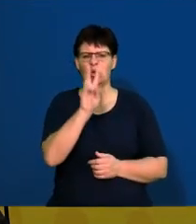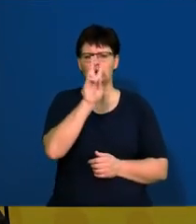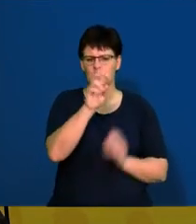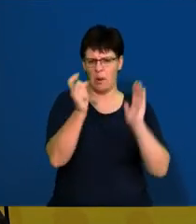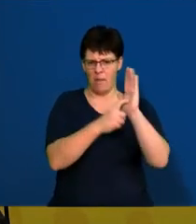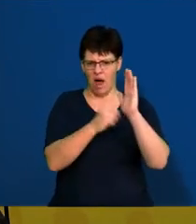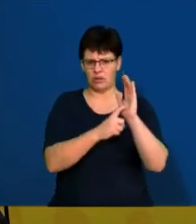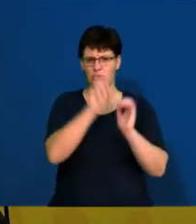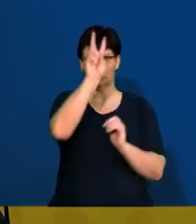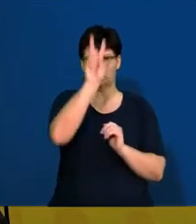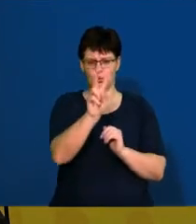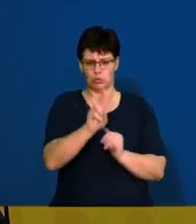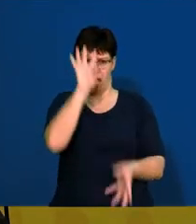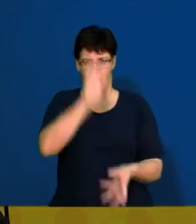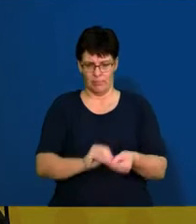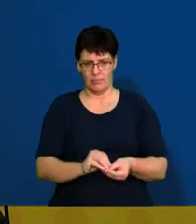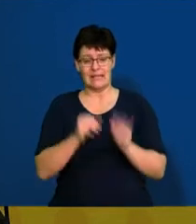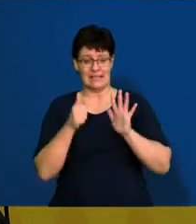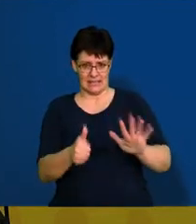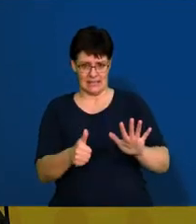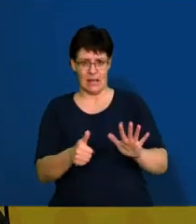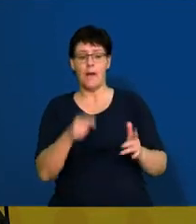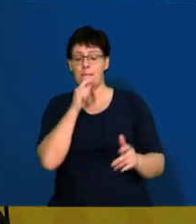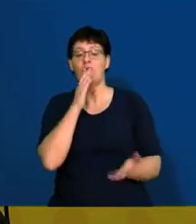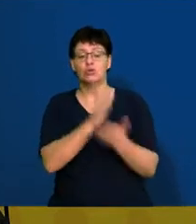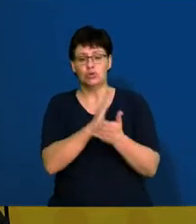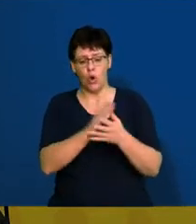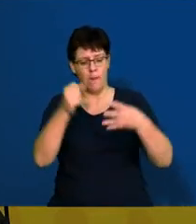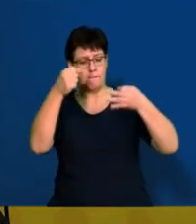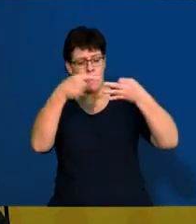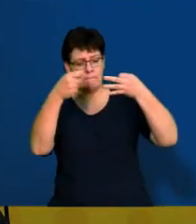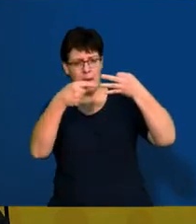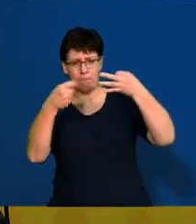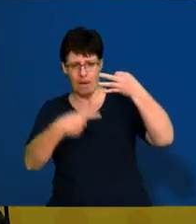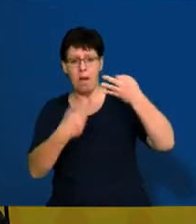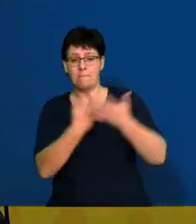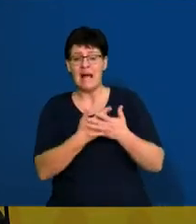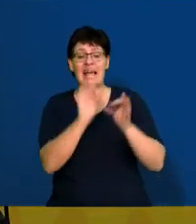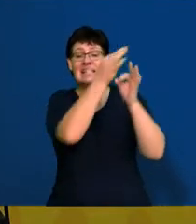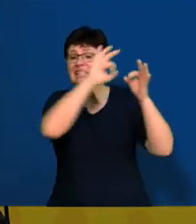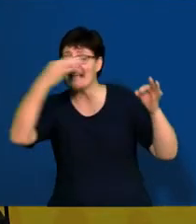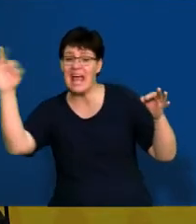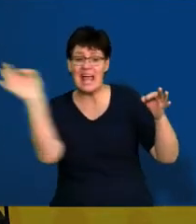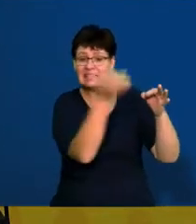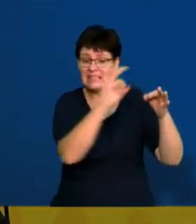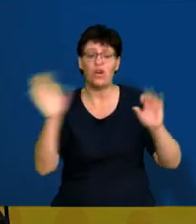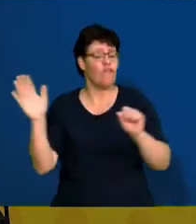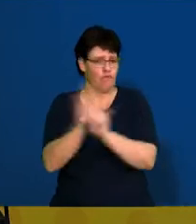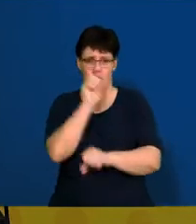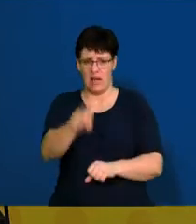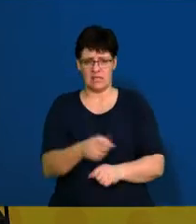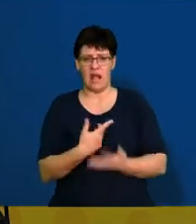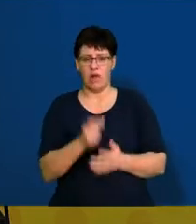marks per point. Make sure that you write out in full sentences. You will not be given marks if you